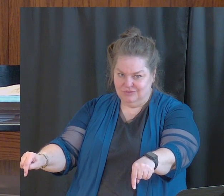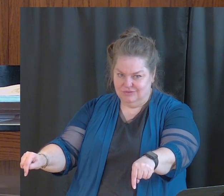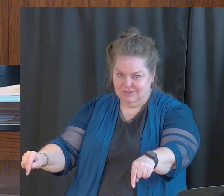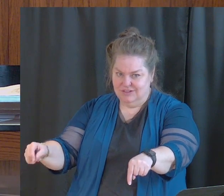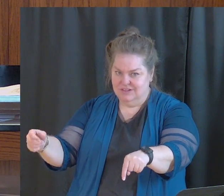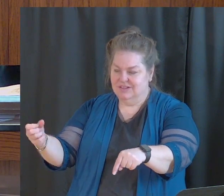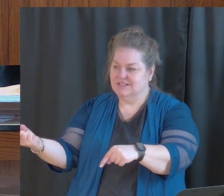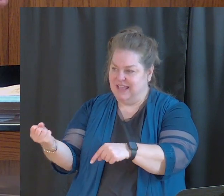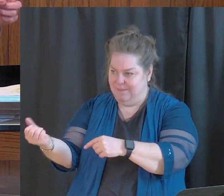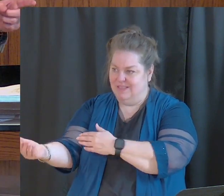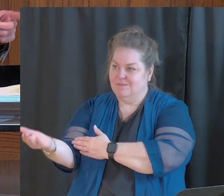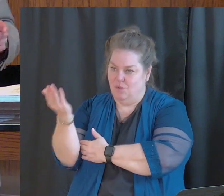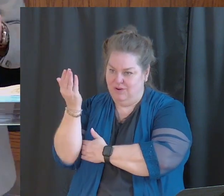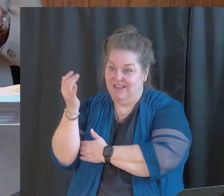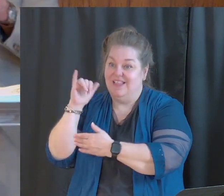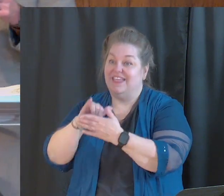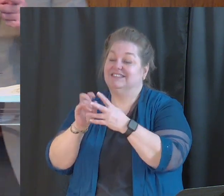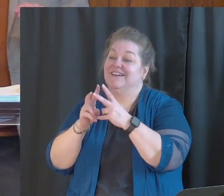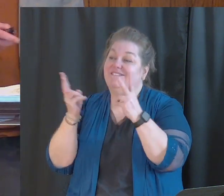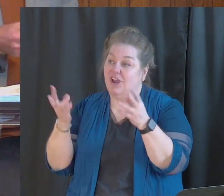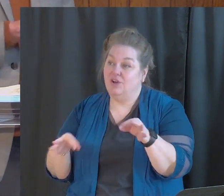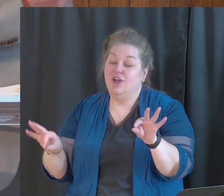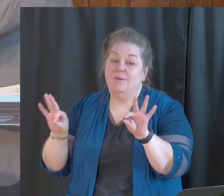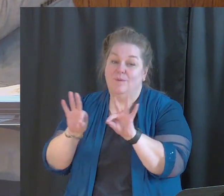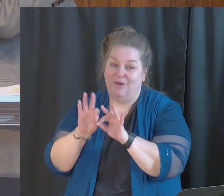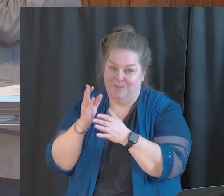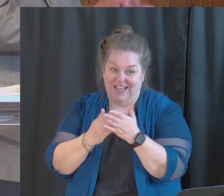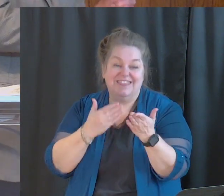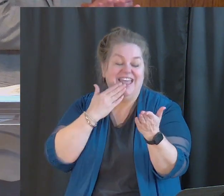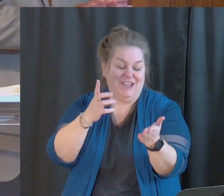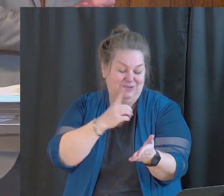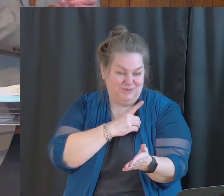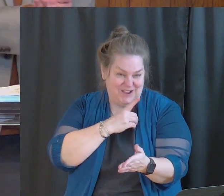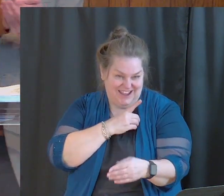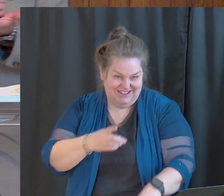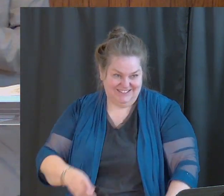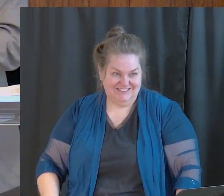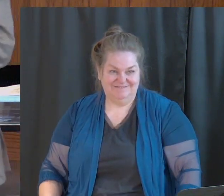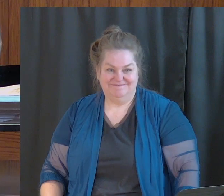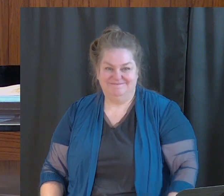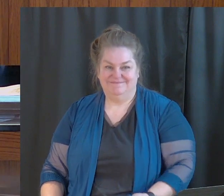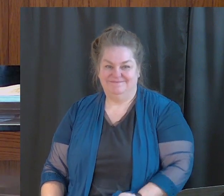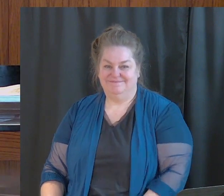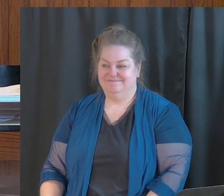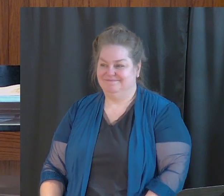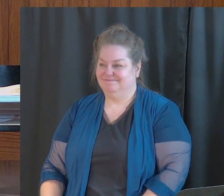And that's an important part of our, thank you, Dwayne, amen.